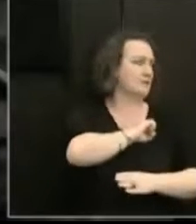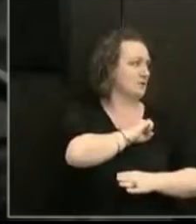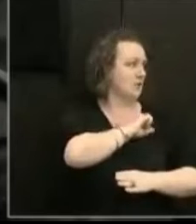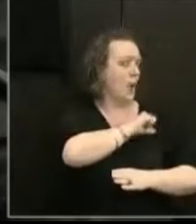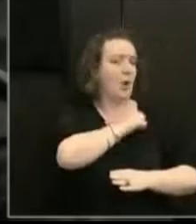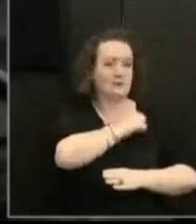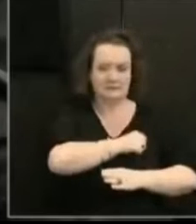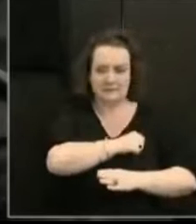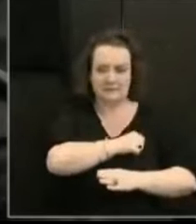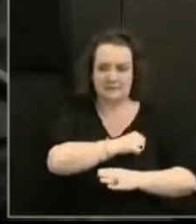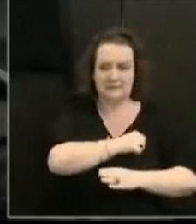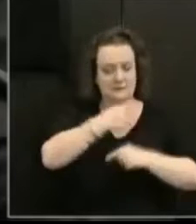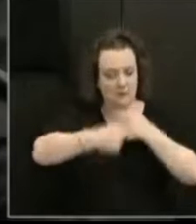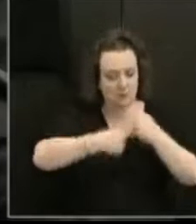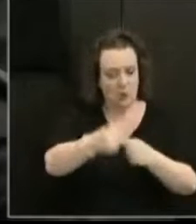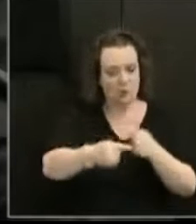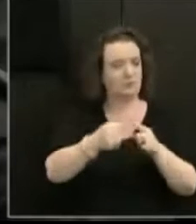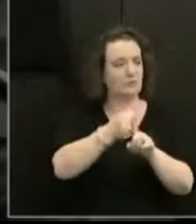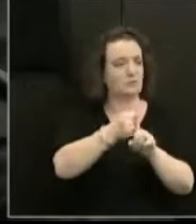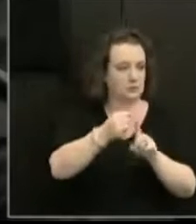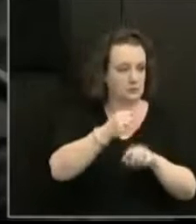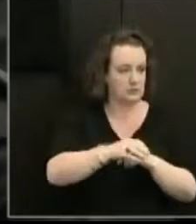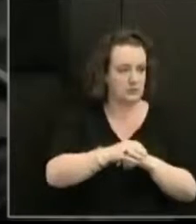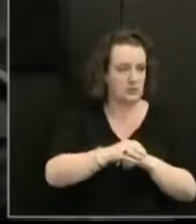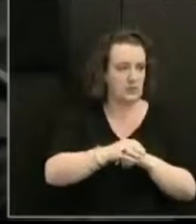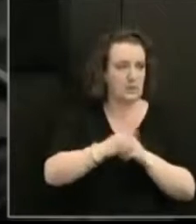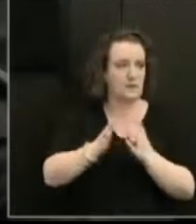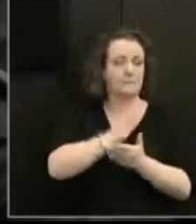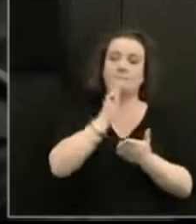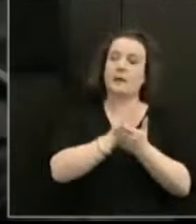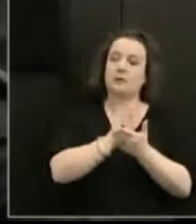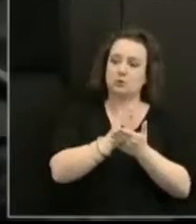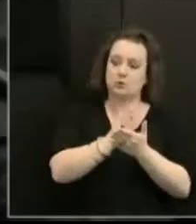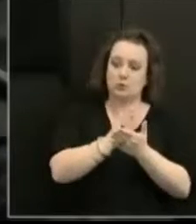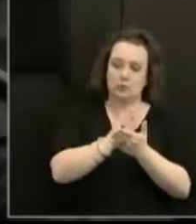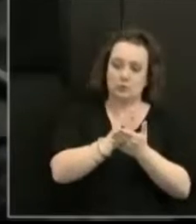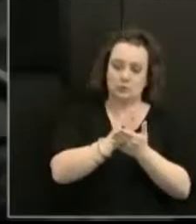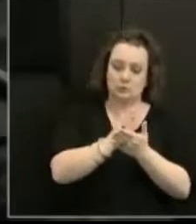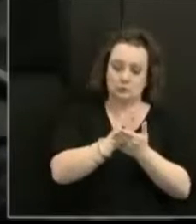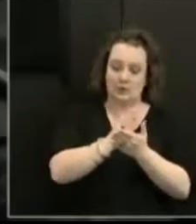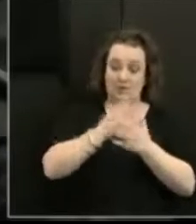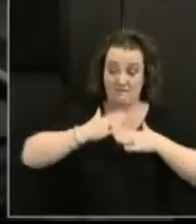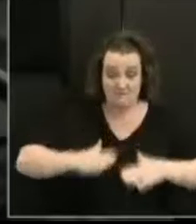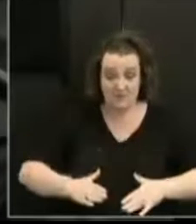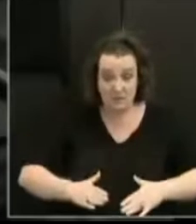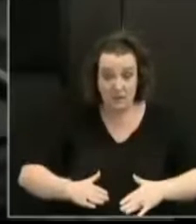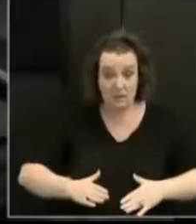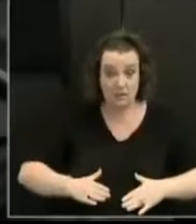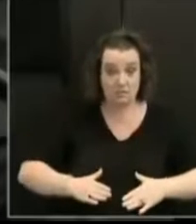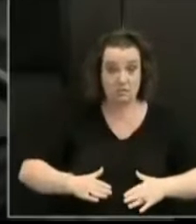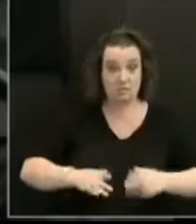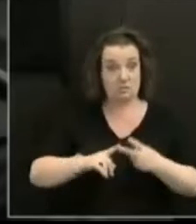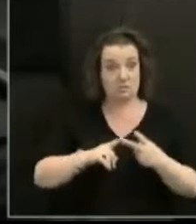structures that continue to perpetuate abuse. We must dismantle not only the physical but also the